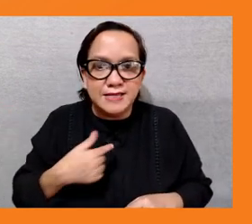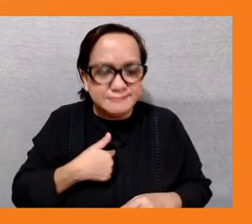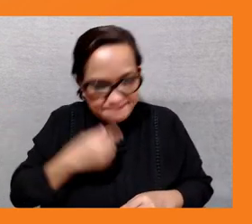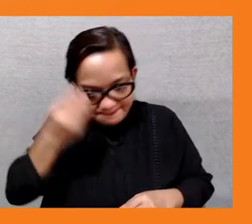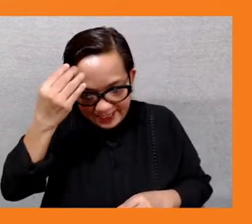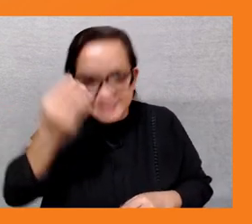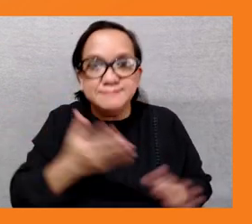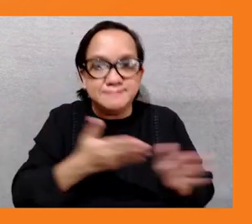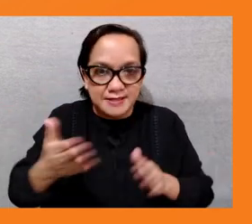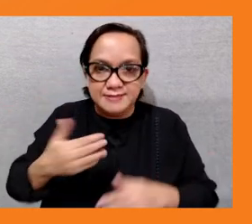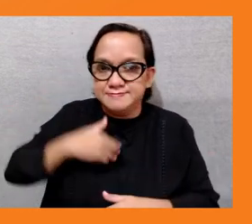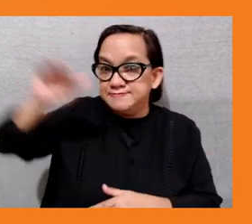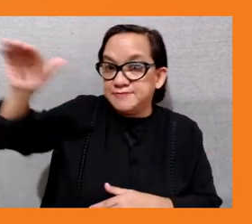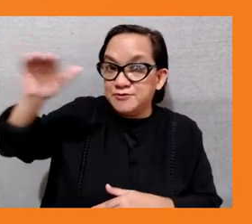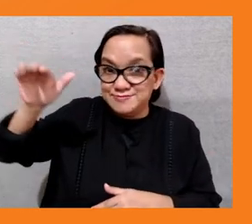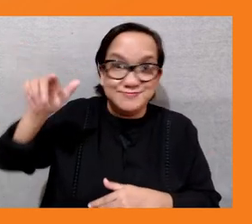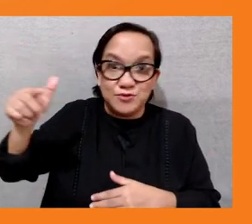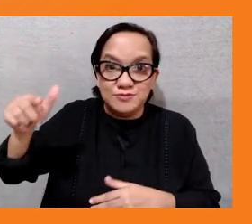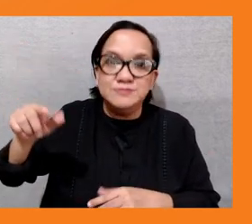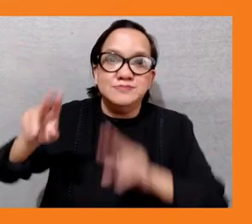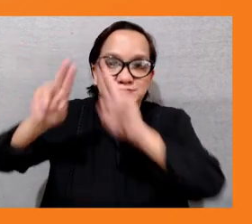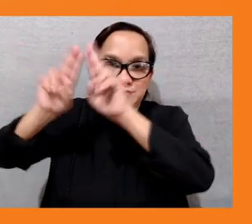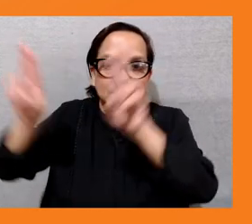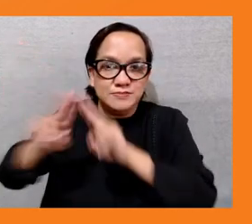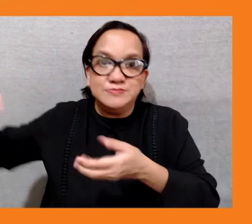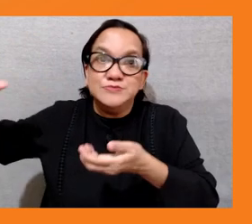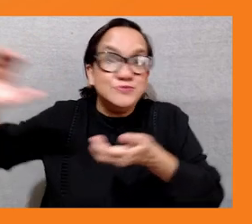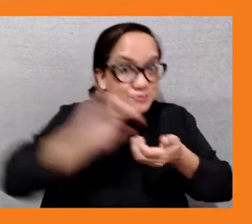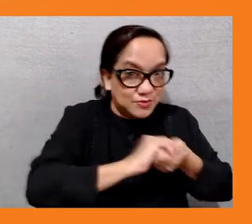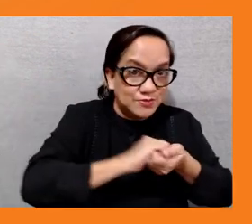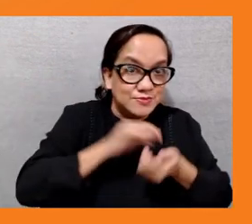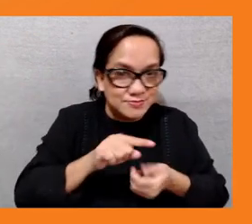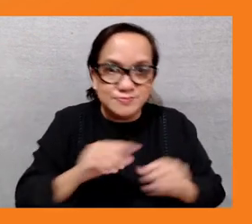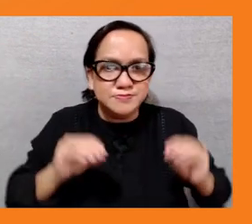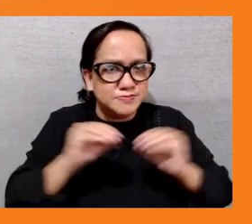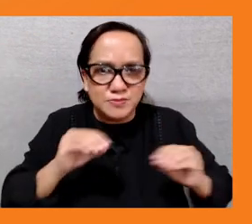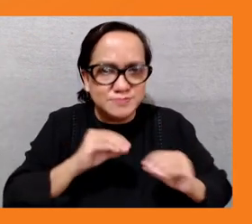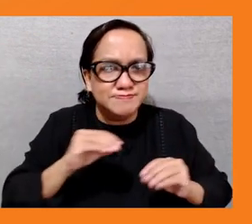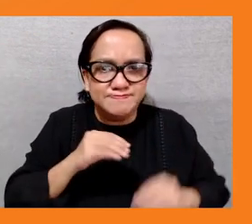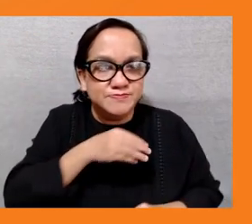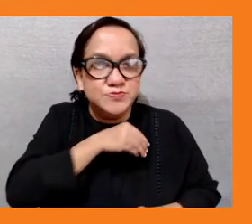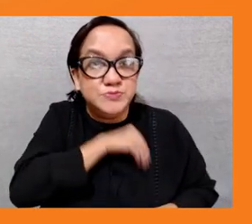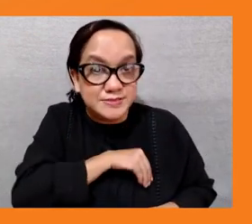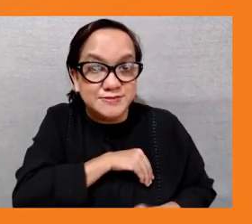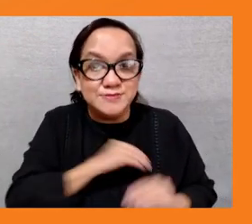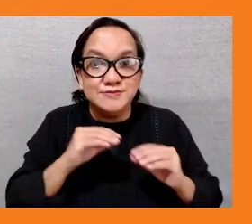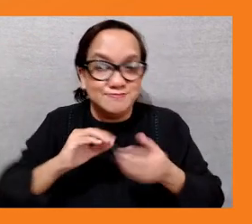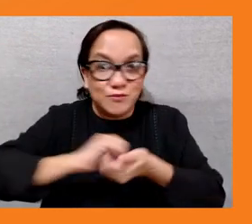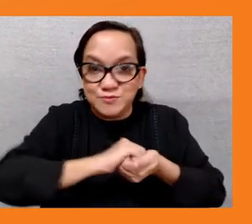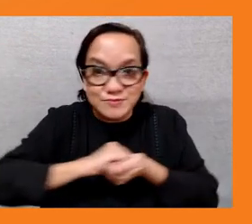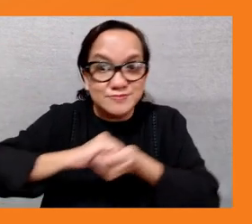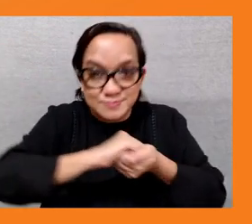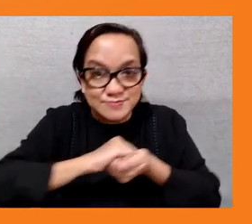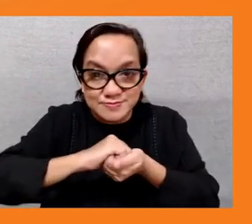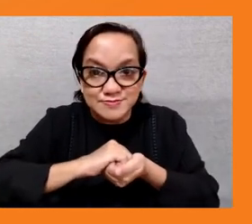implemented a three-year project to support local civil society organizations and governments in effectively addressing climate